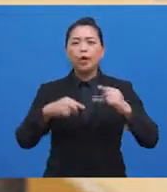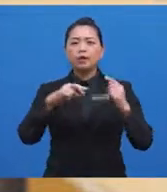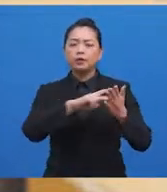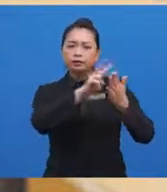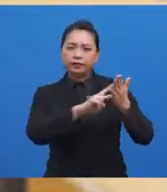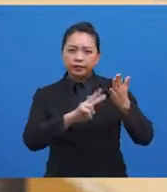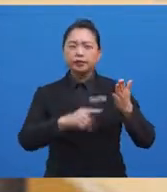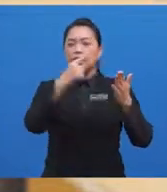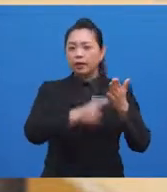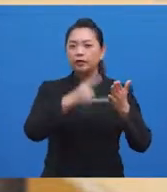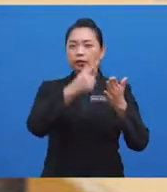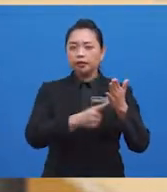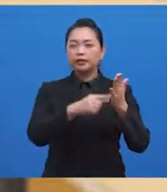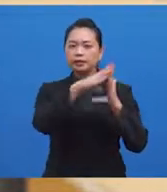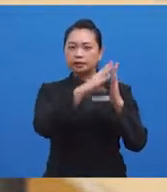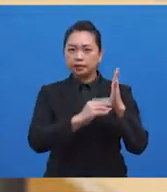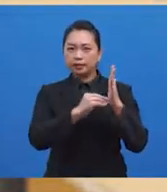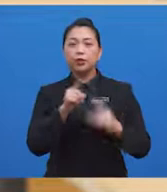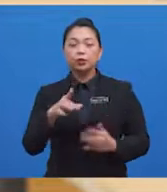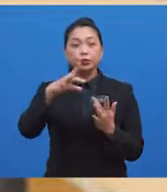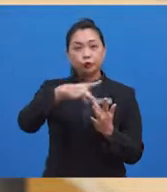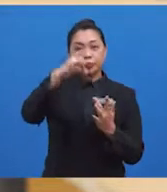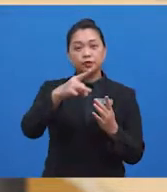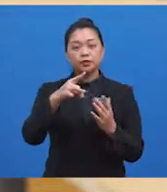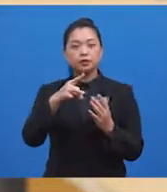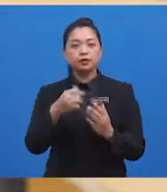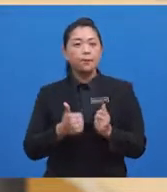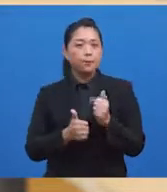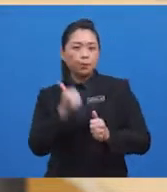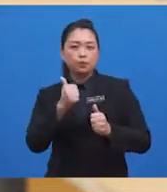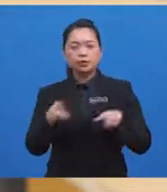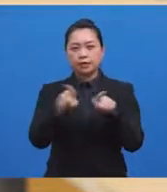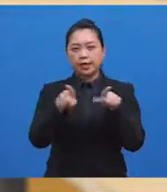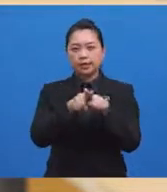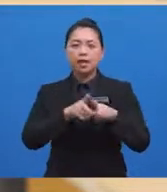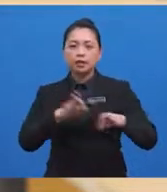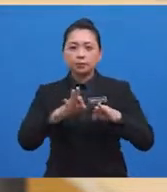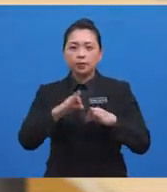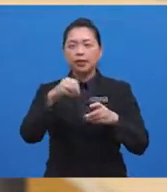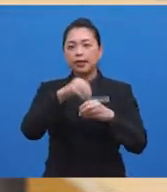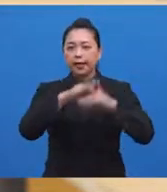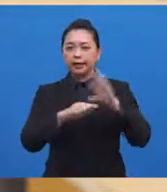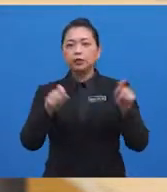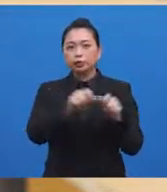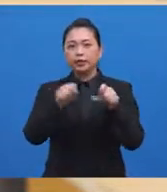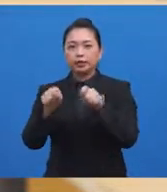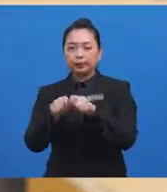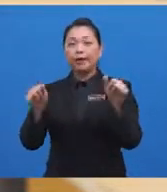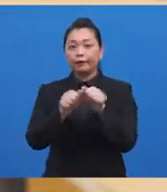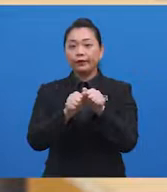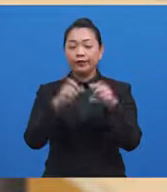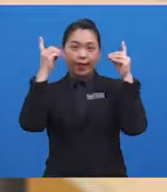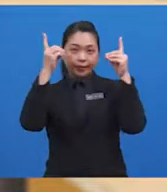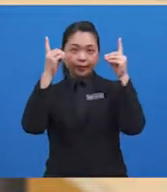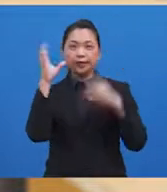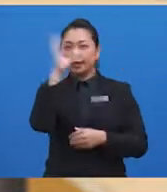any particular text, you choose the most likely explanation at hand, together with educated guesses,